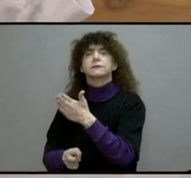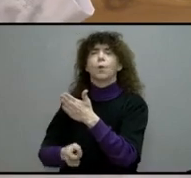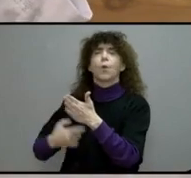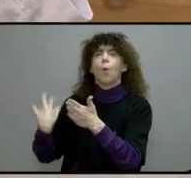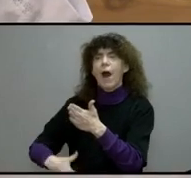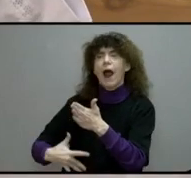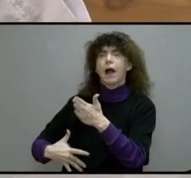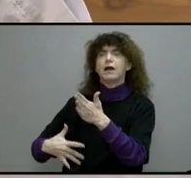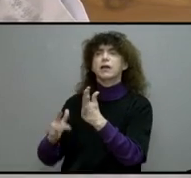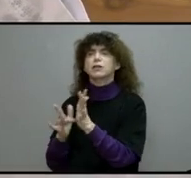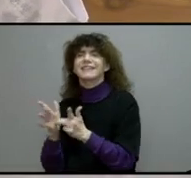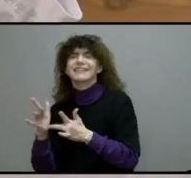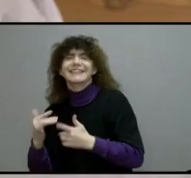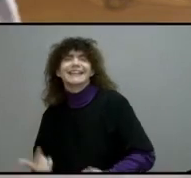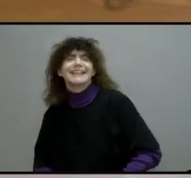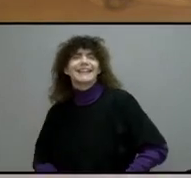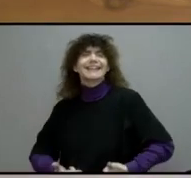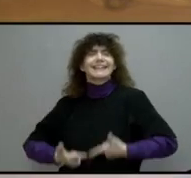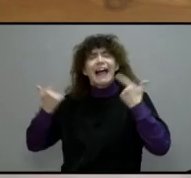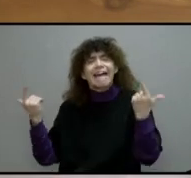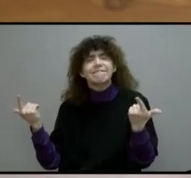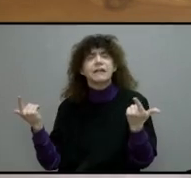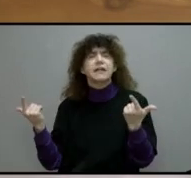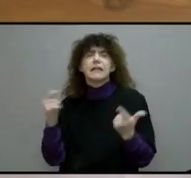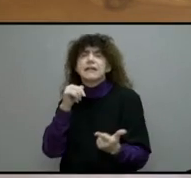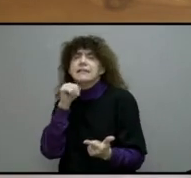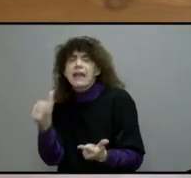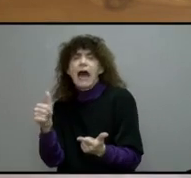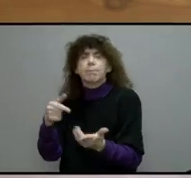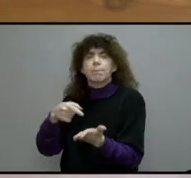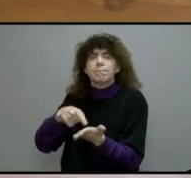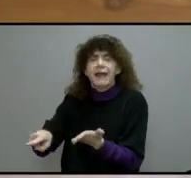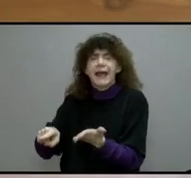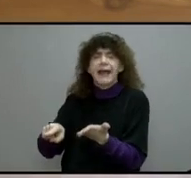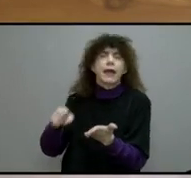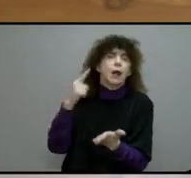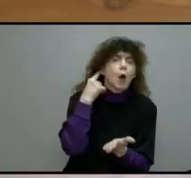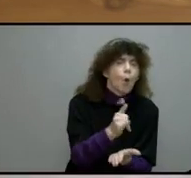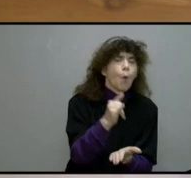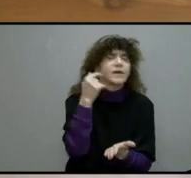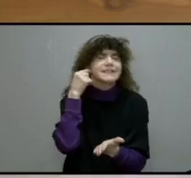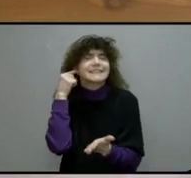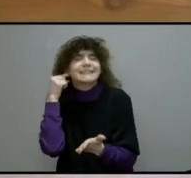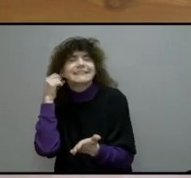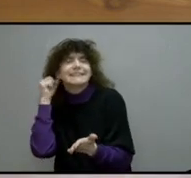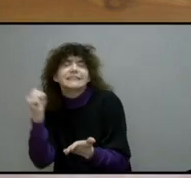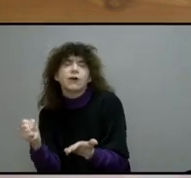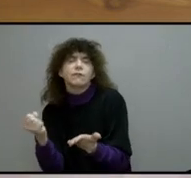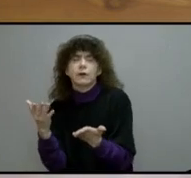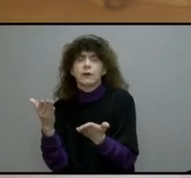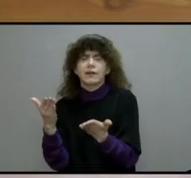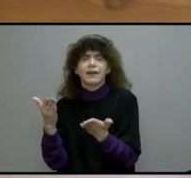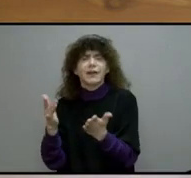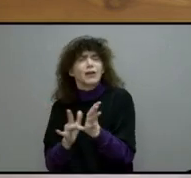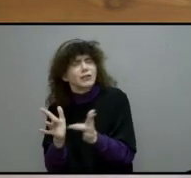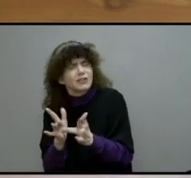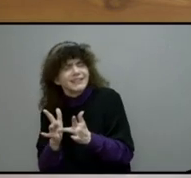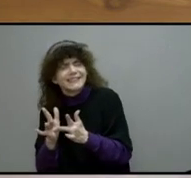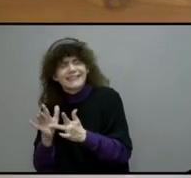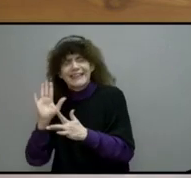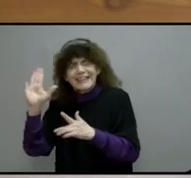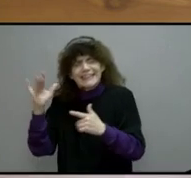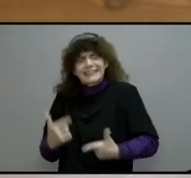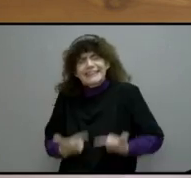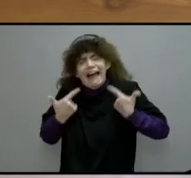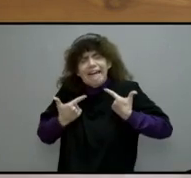comprehension. He didn't do it with gold or silver. He did it by giving Himself in death on